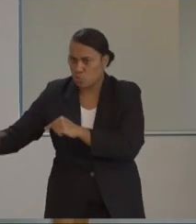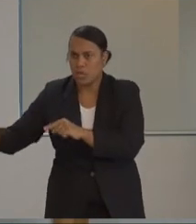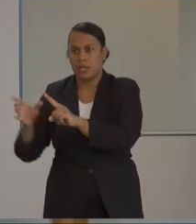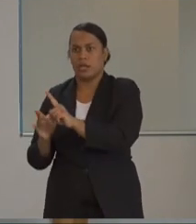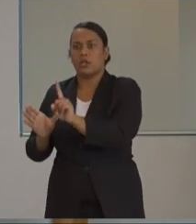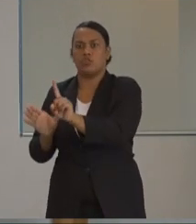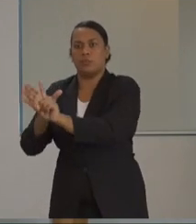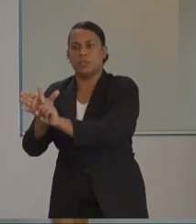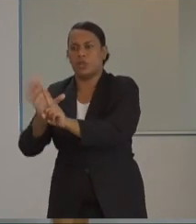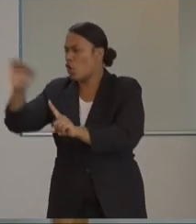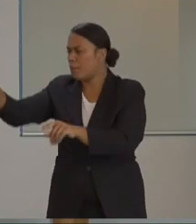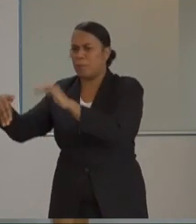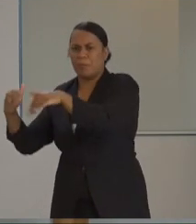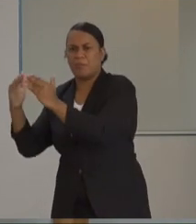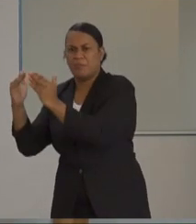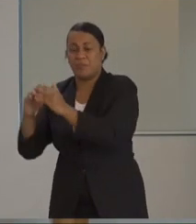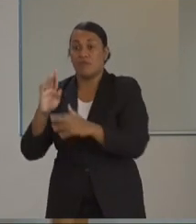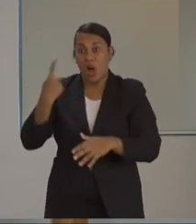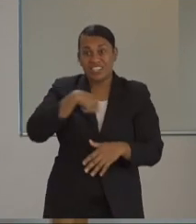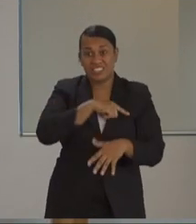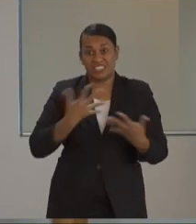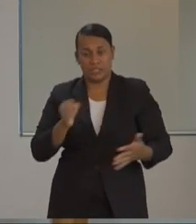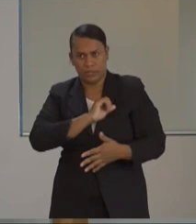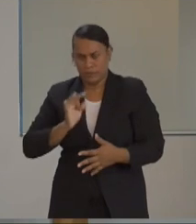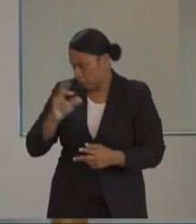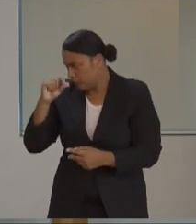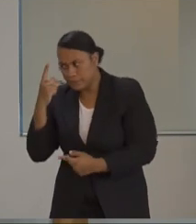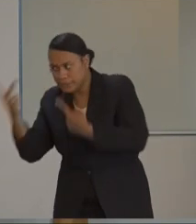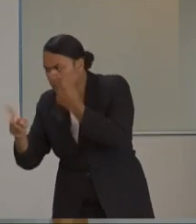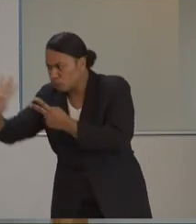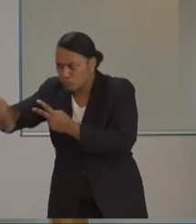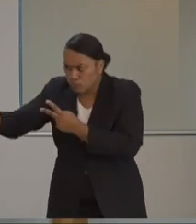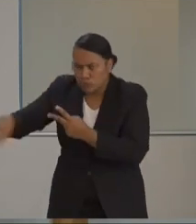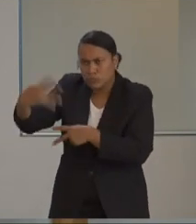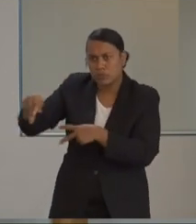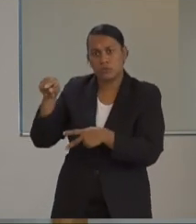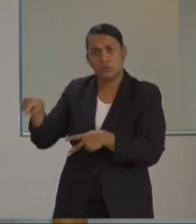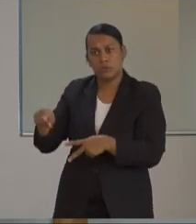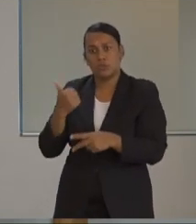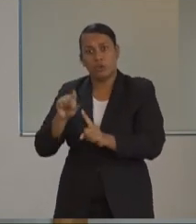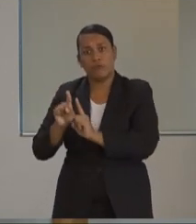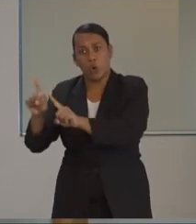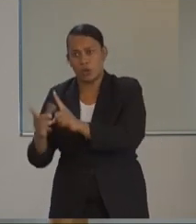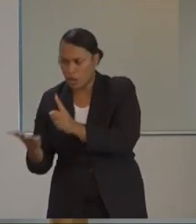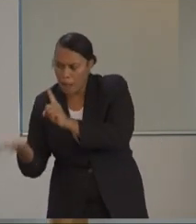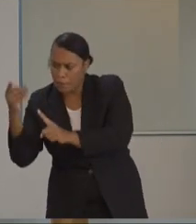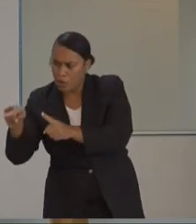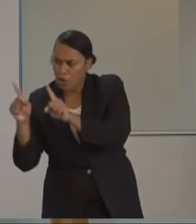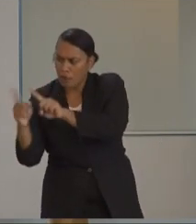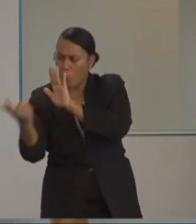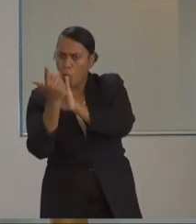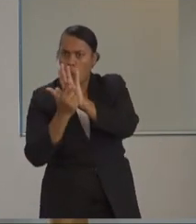visiting them on a daily basis. This is to ensure that we are covering all bases in terms of coronavirus